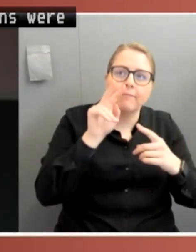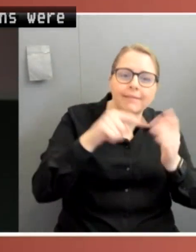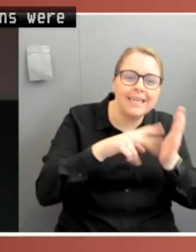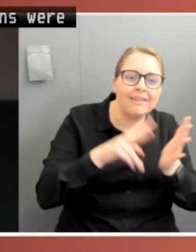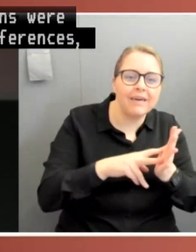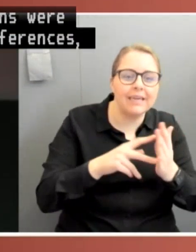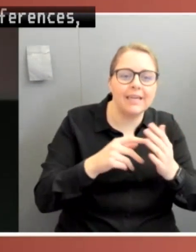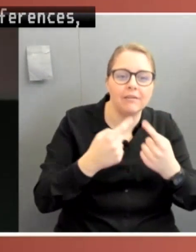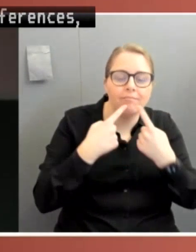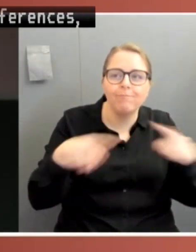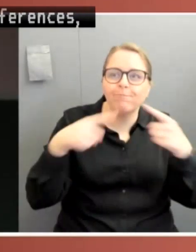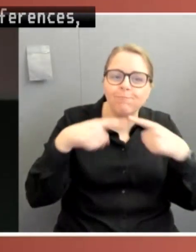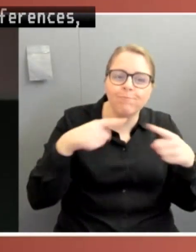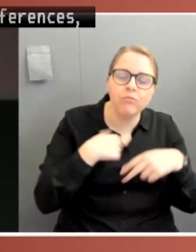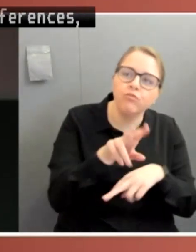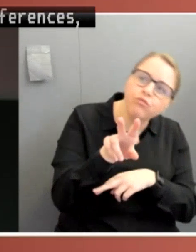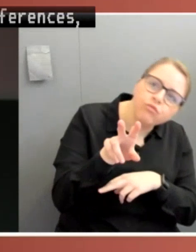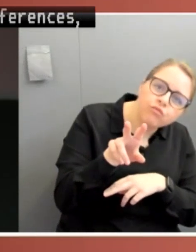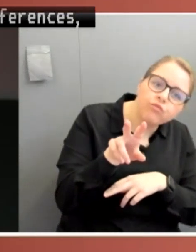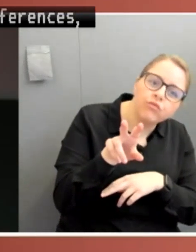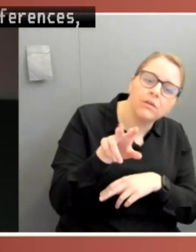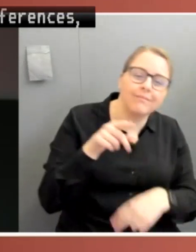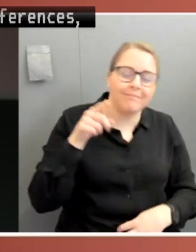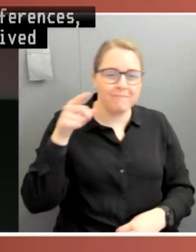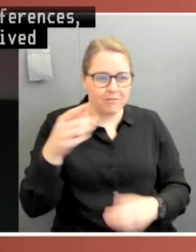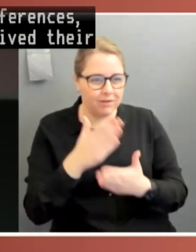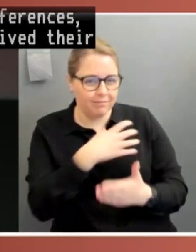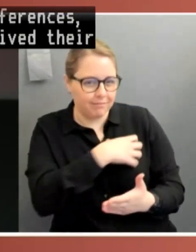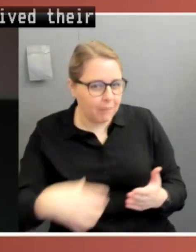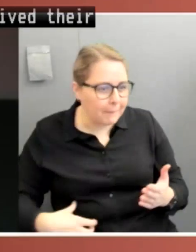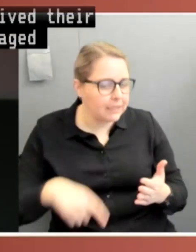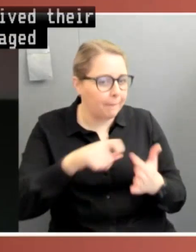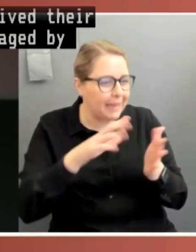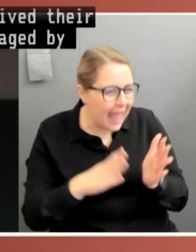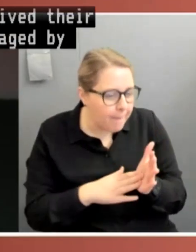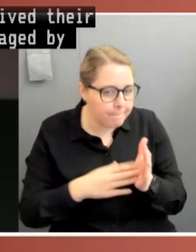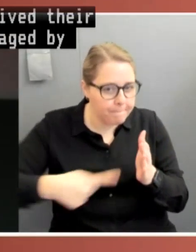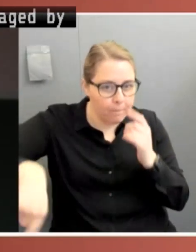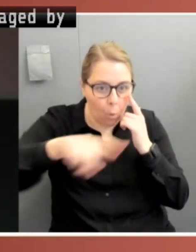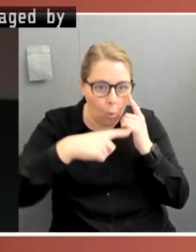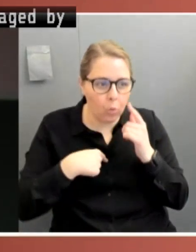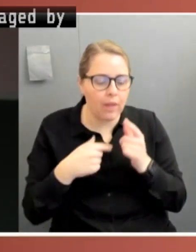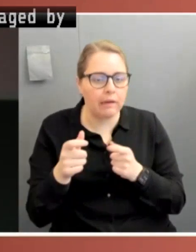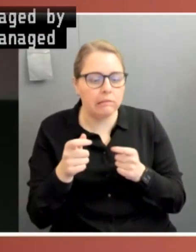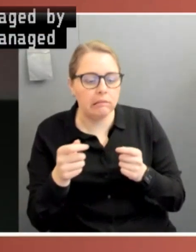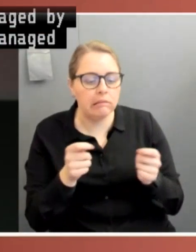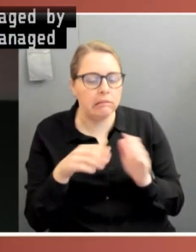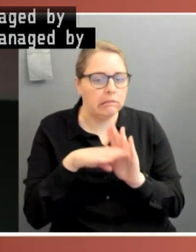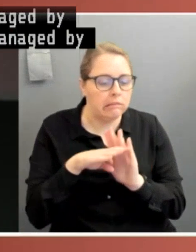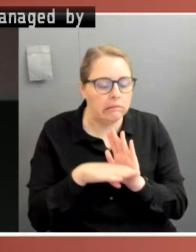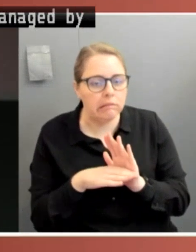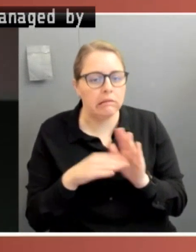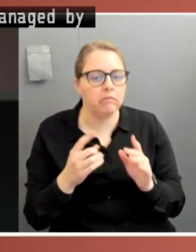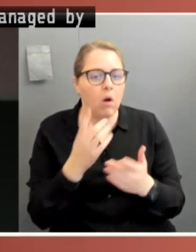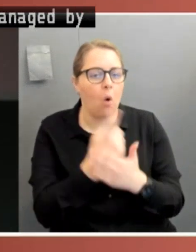information, carefully managed by the Executive, carefully managed by our leaders, and the absence of parliamentary scrutiny